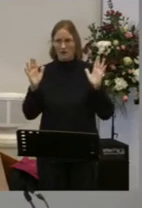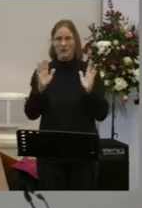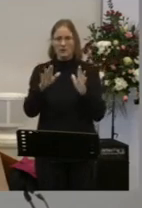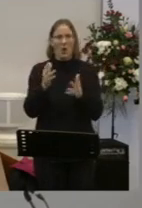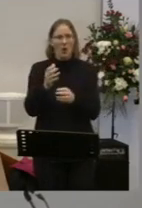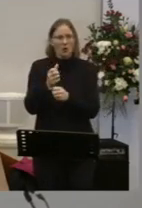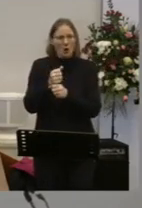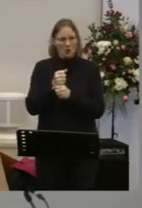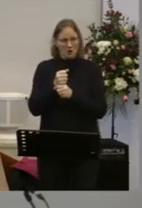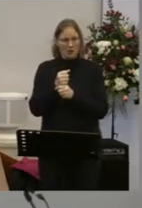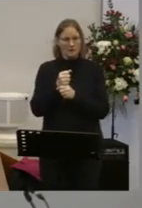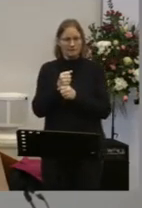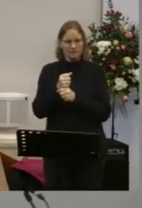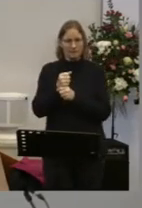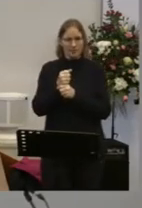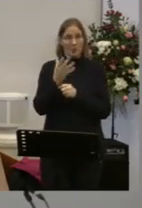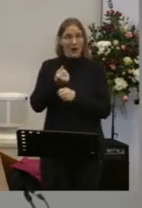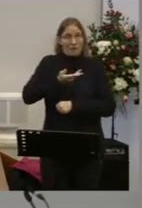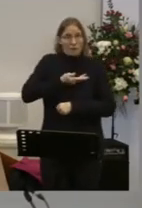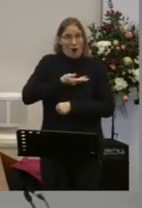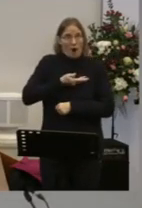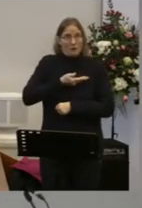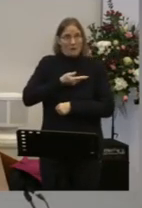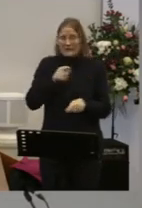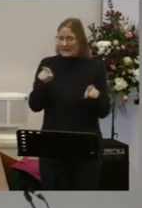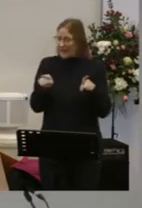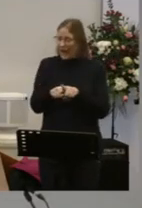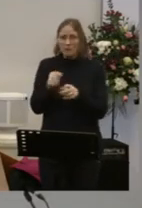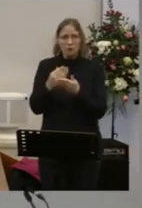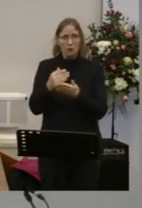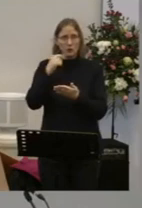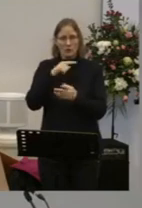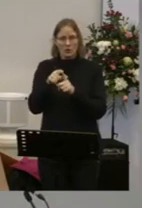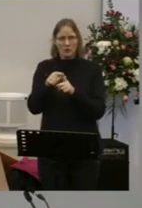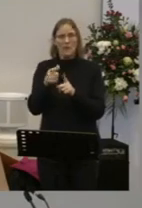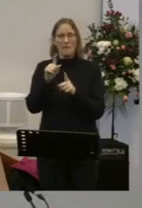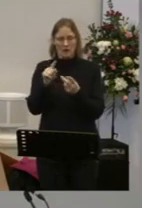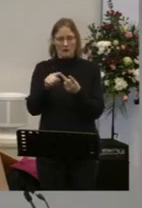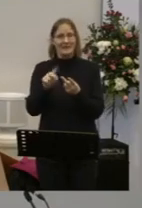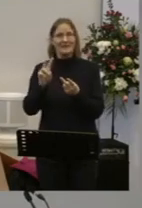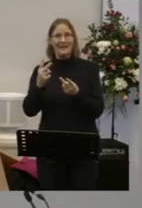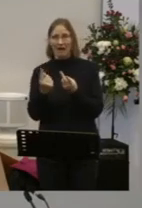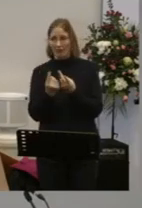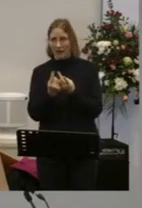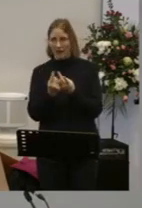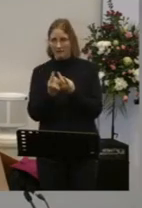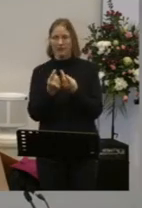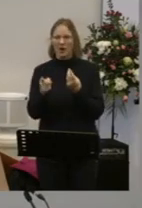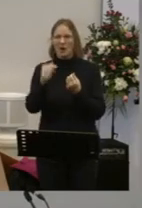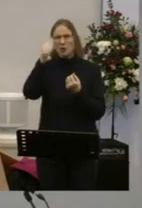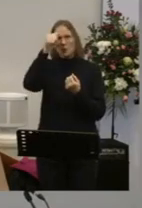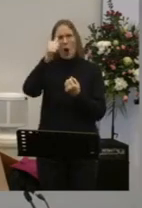A lot of the time We miss this You know, we know As Christians That we are forgiven For our sins